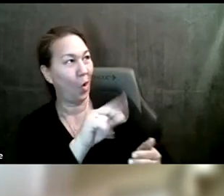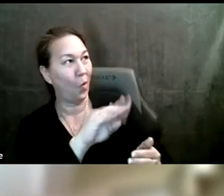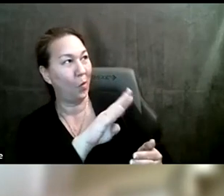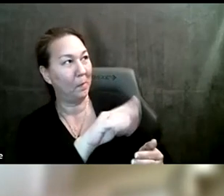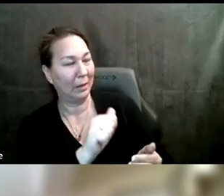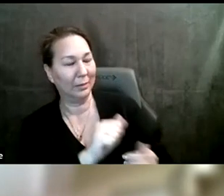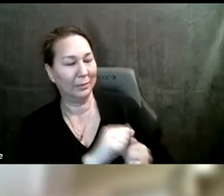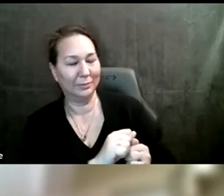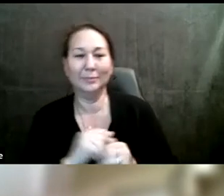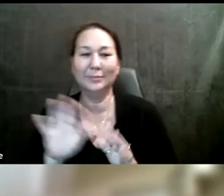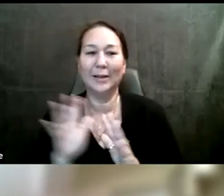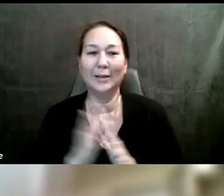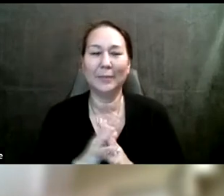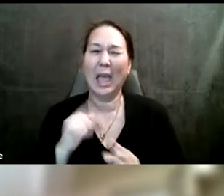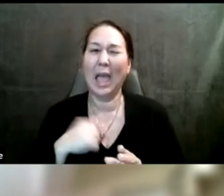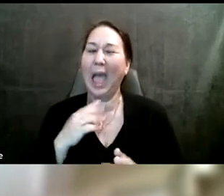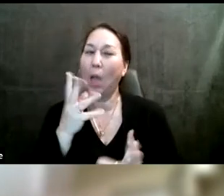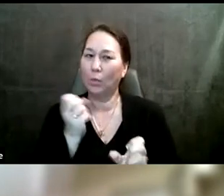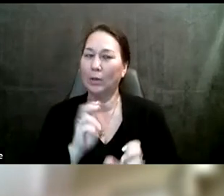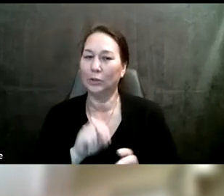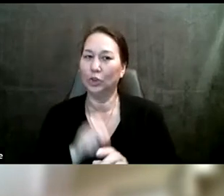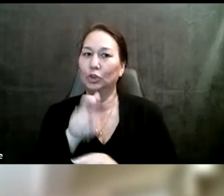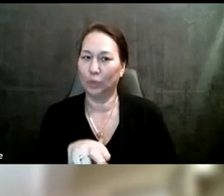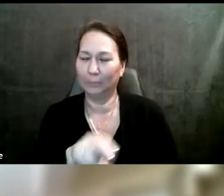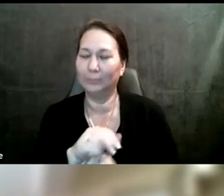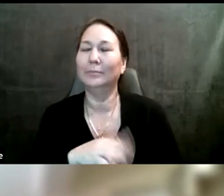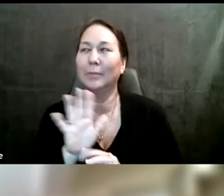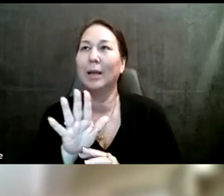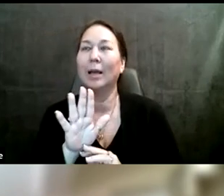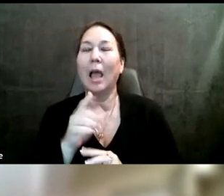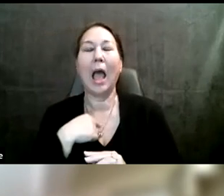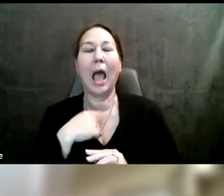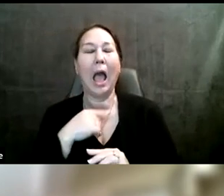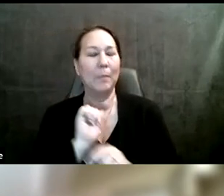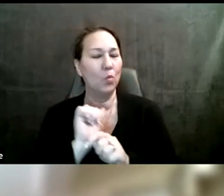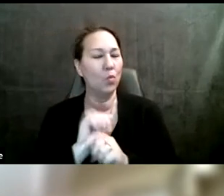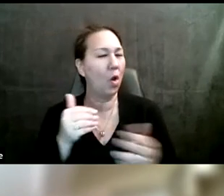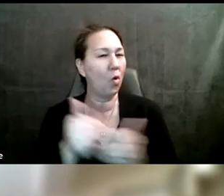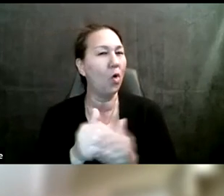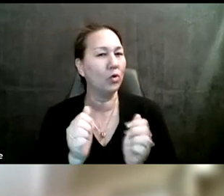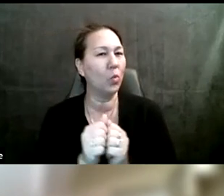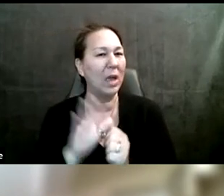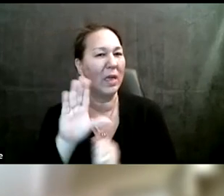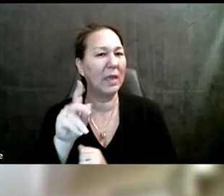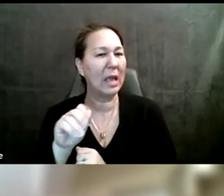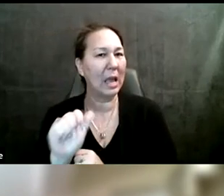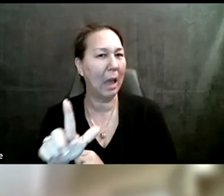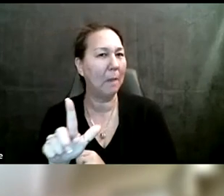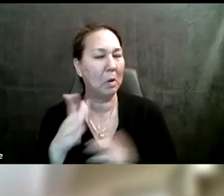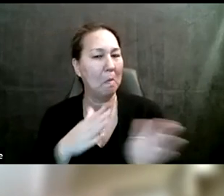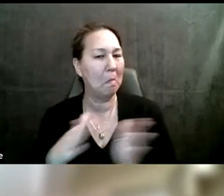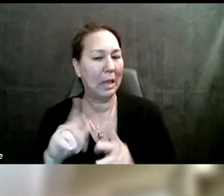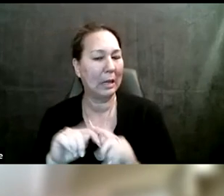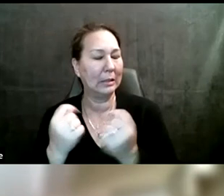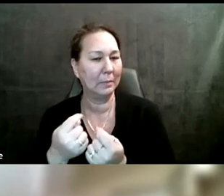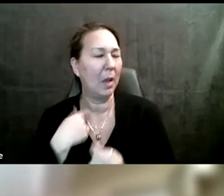Um, jumping in here, um, I've been working closely with the capital planning team, um, um, and, uh, just wanted to speak